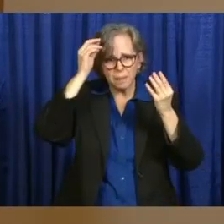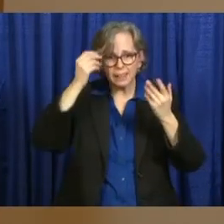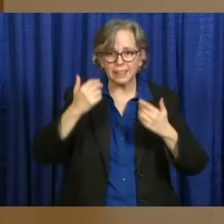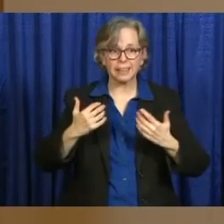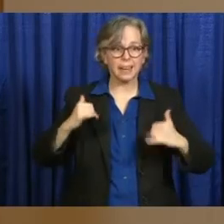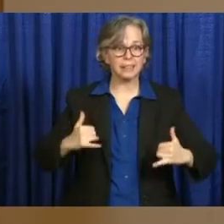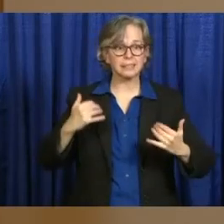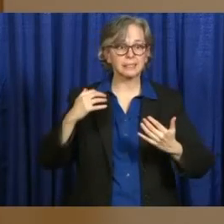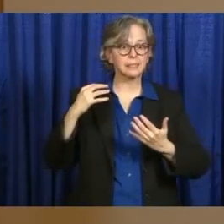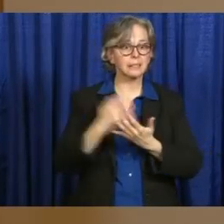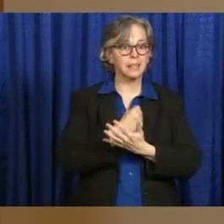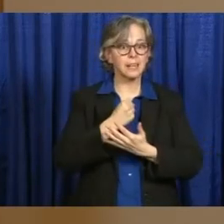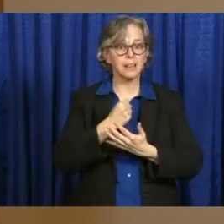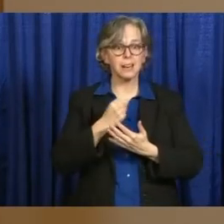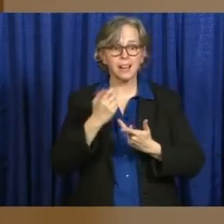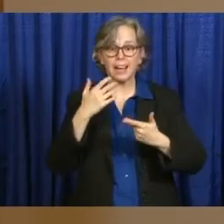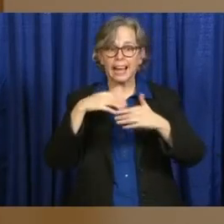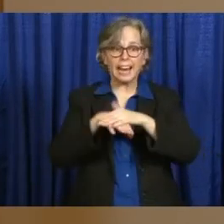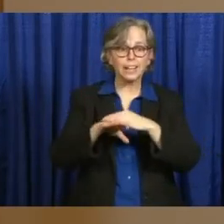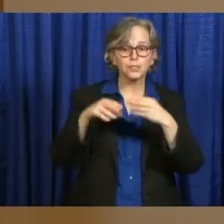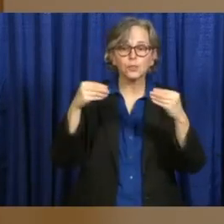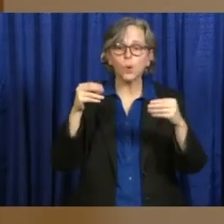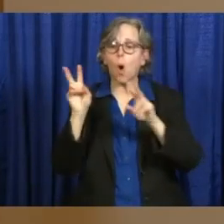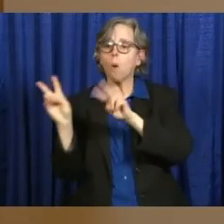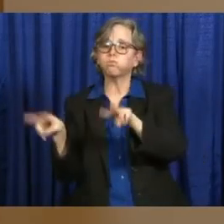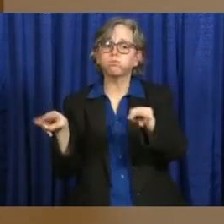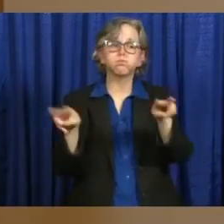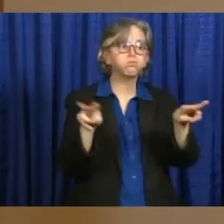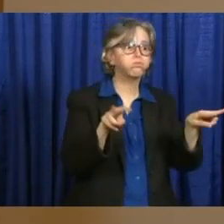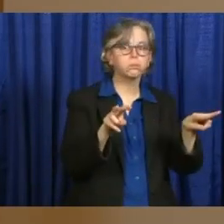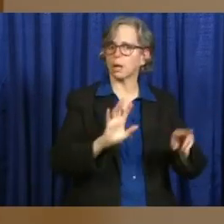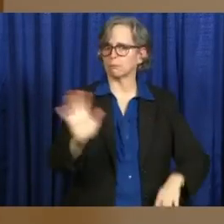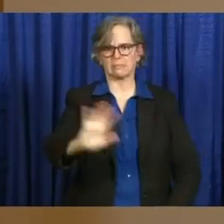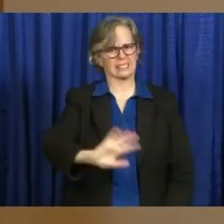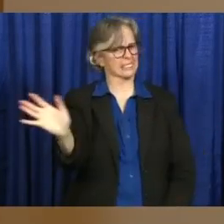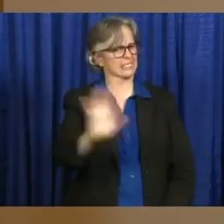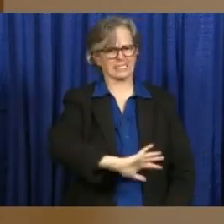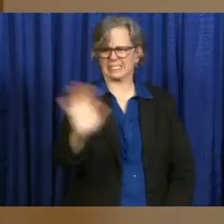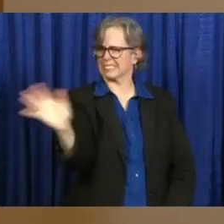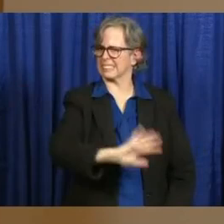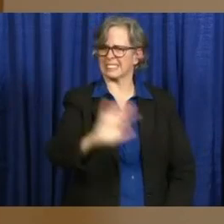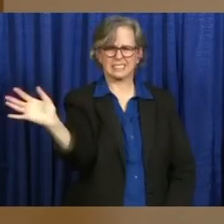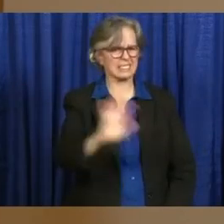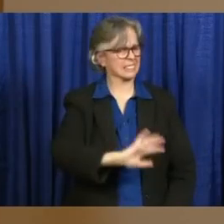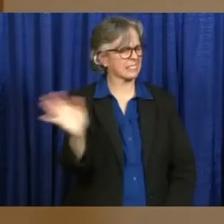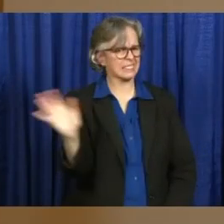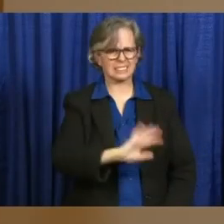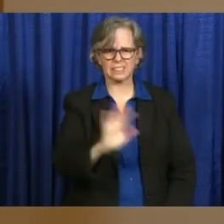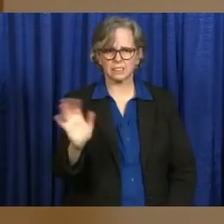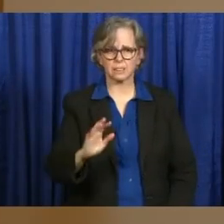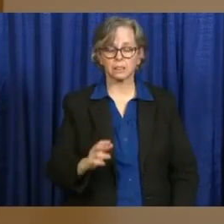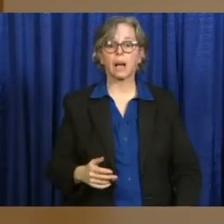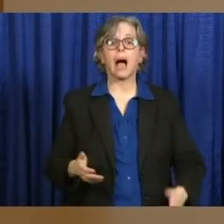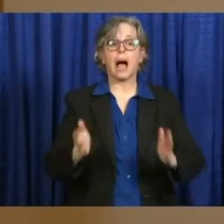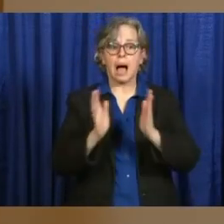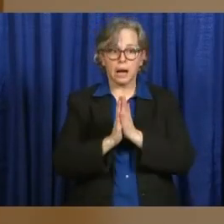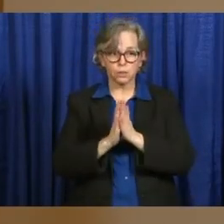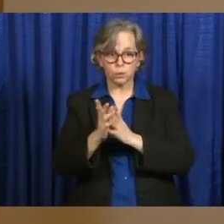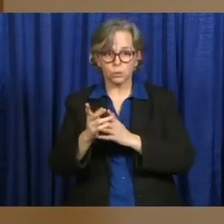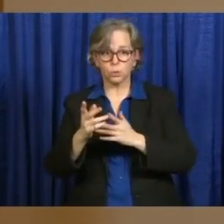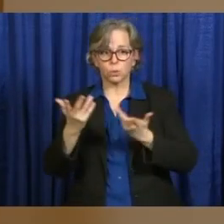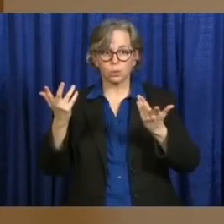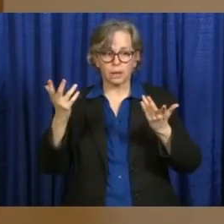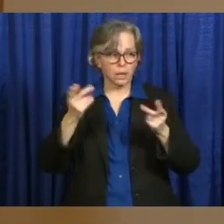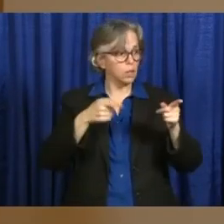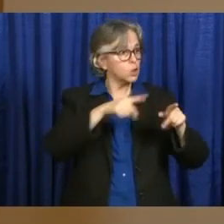our big box stores and others are doing things like lining you up with social distancing, wiping those carts down, letting